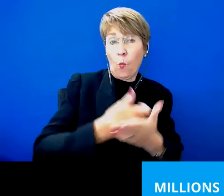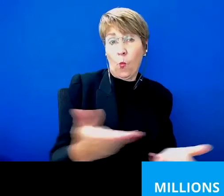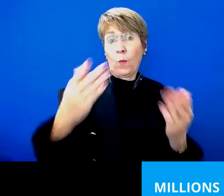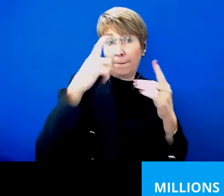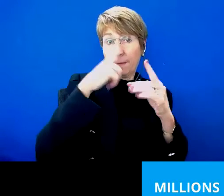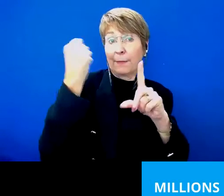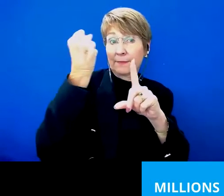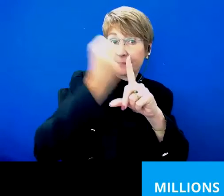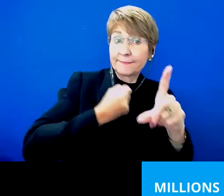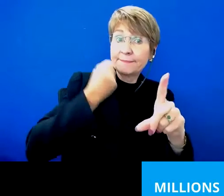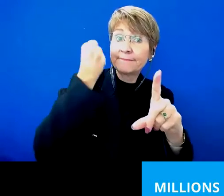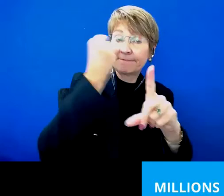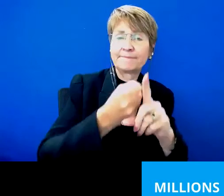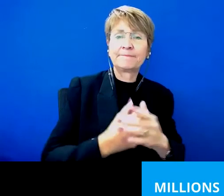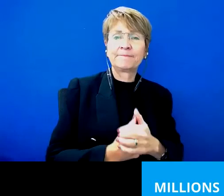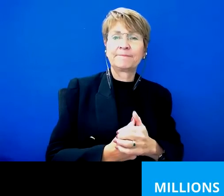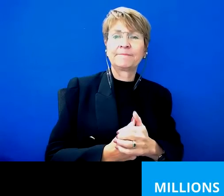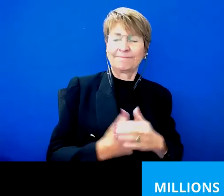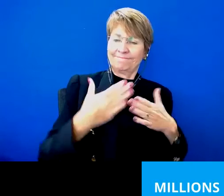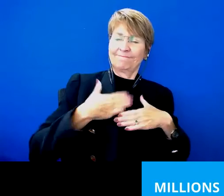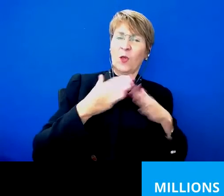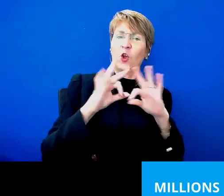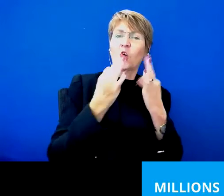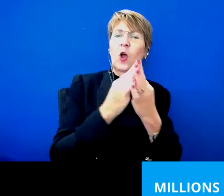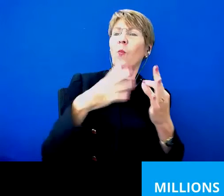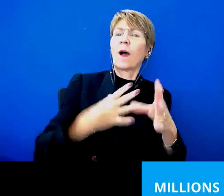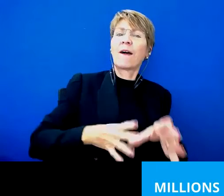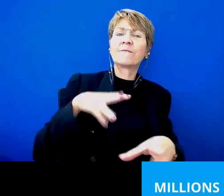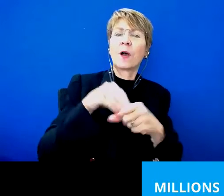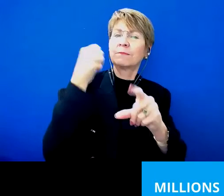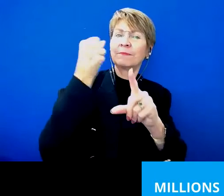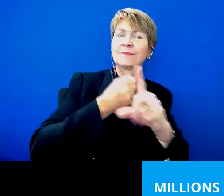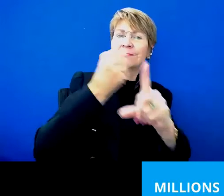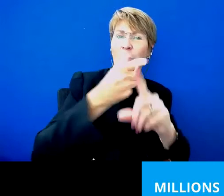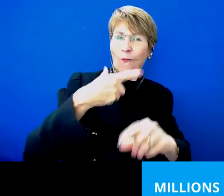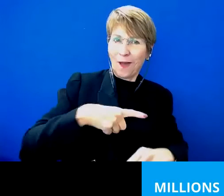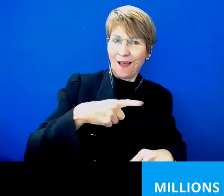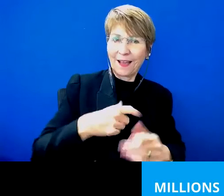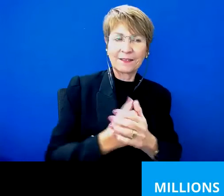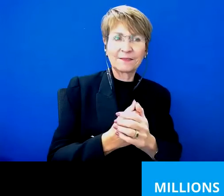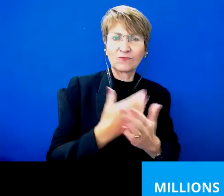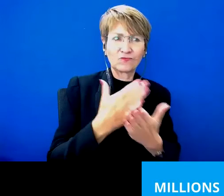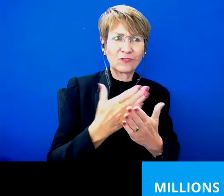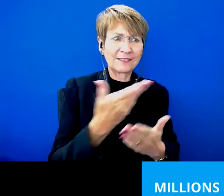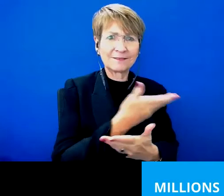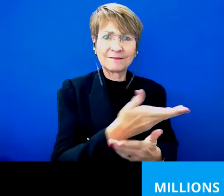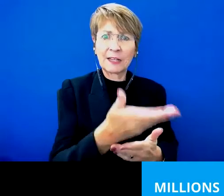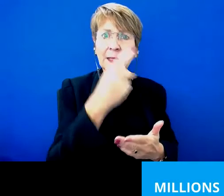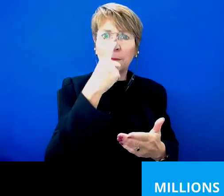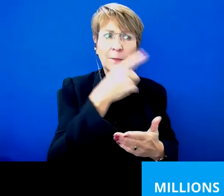reasons that we want to be part of the campaign is because lack of access to assistive technology impacts on carers' wellbeing.